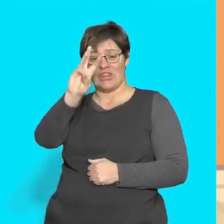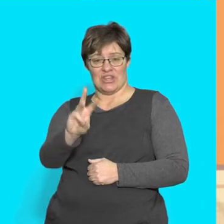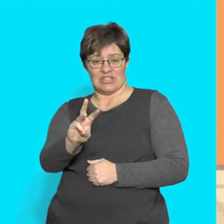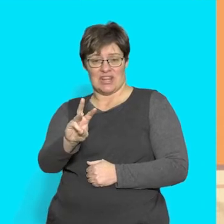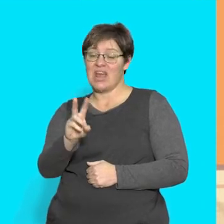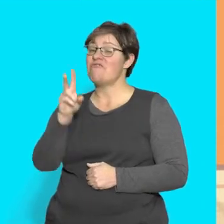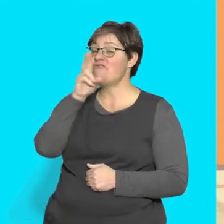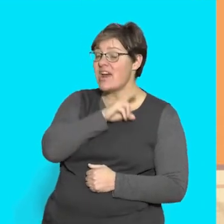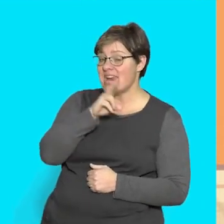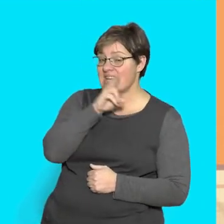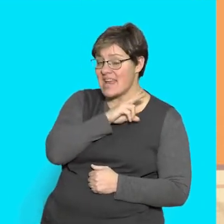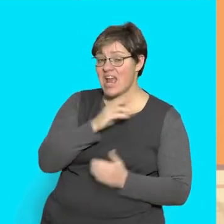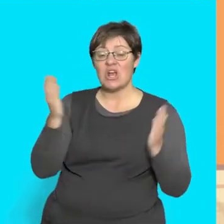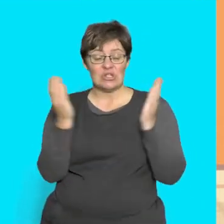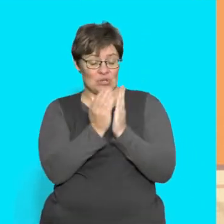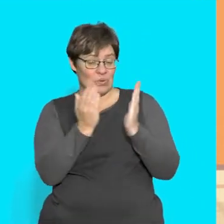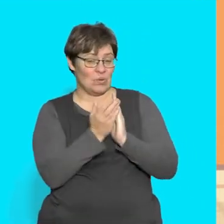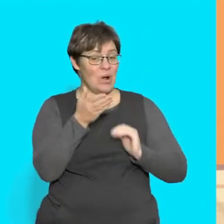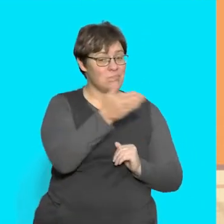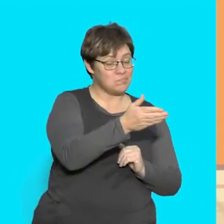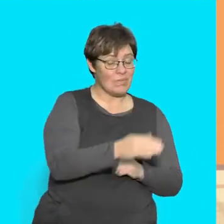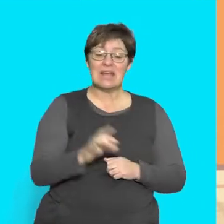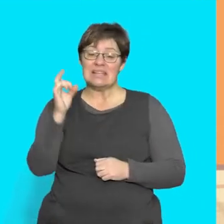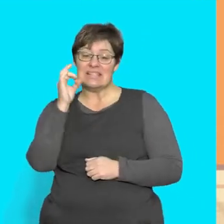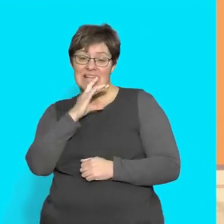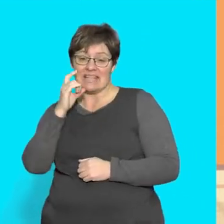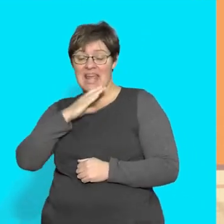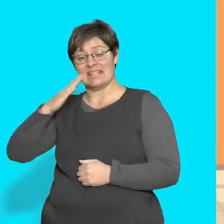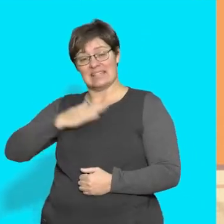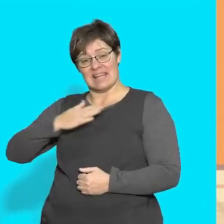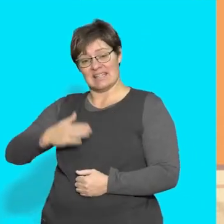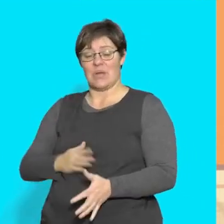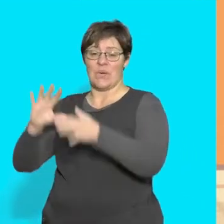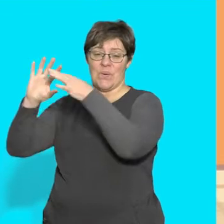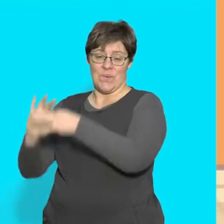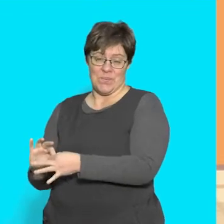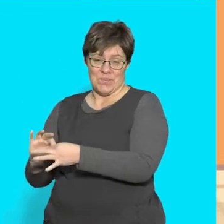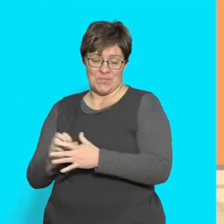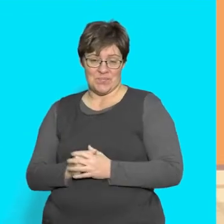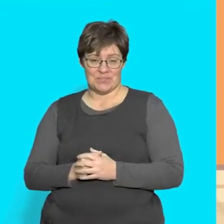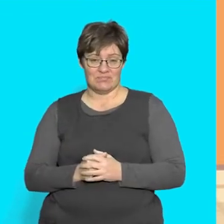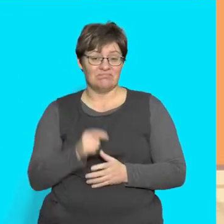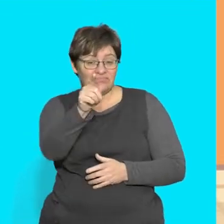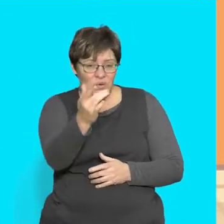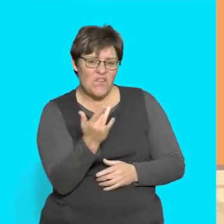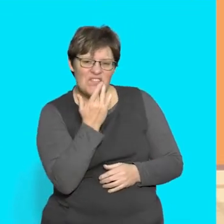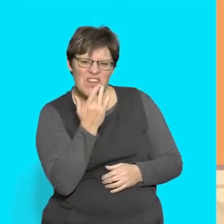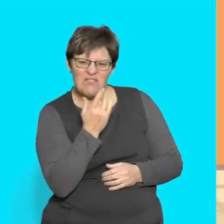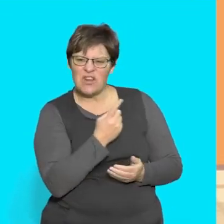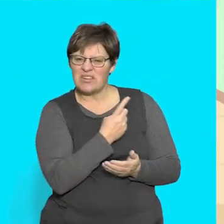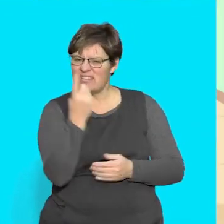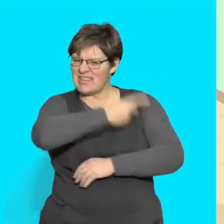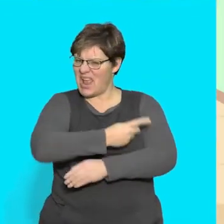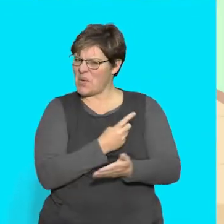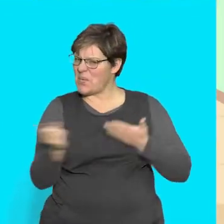Thursday and Friday at school And Saturday and Sunday at home Which is your favourite day of the